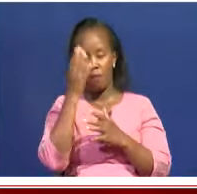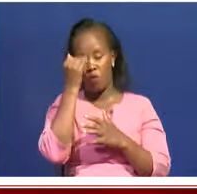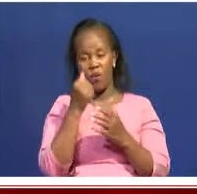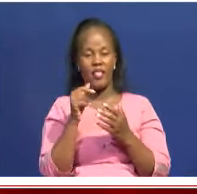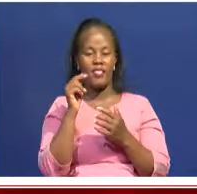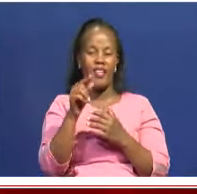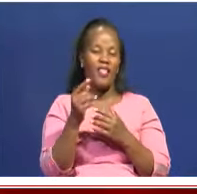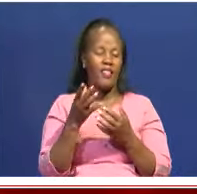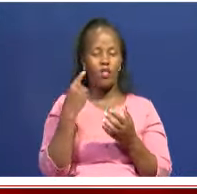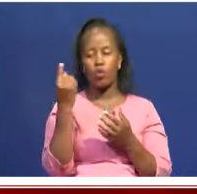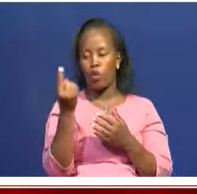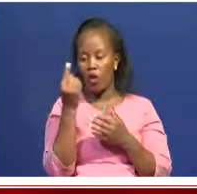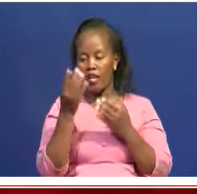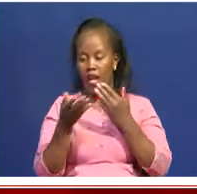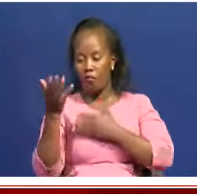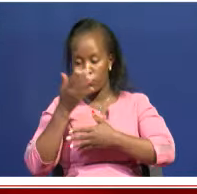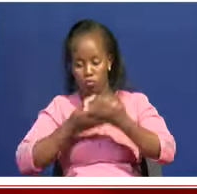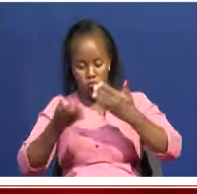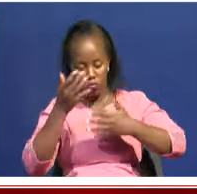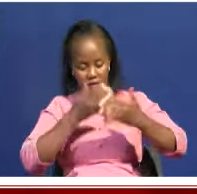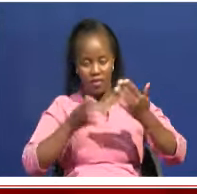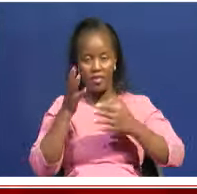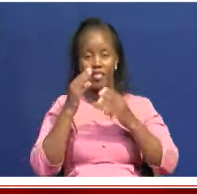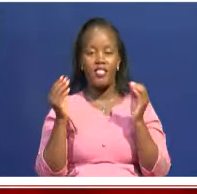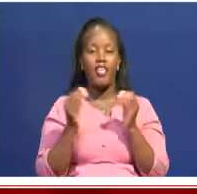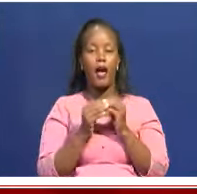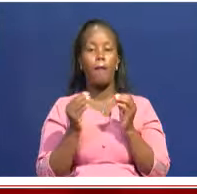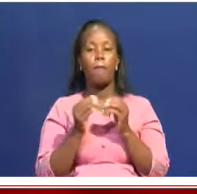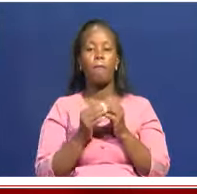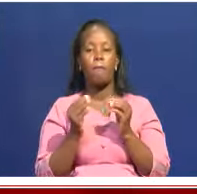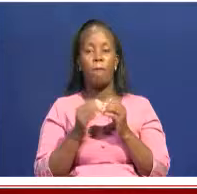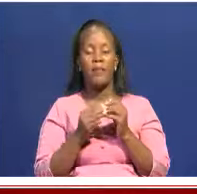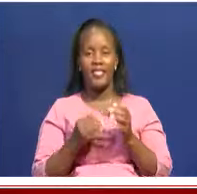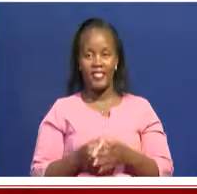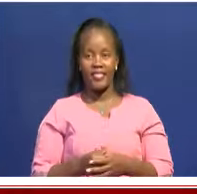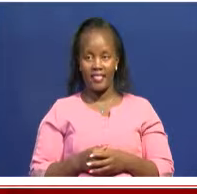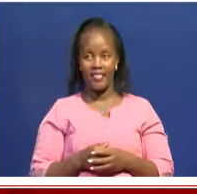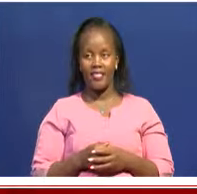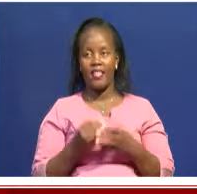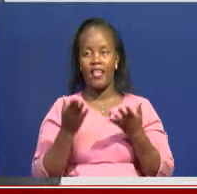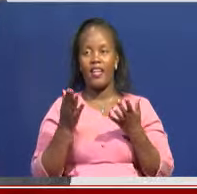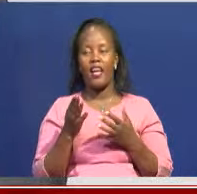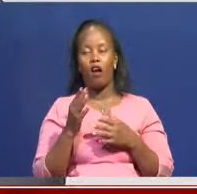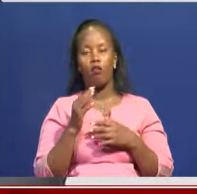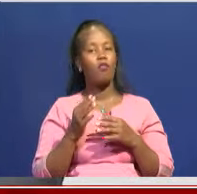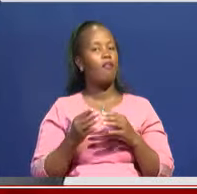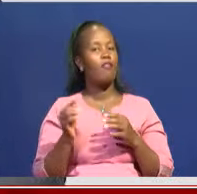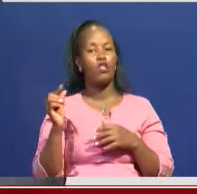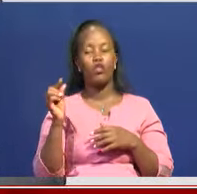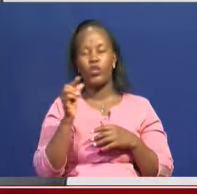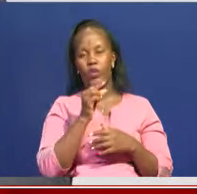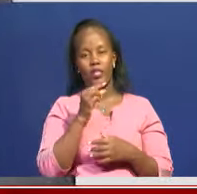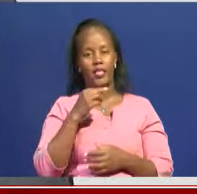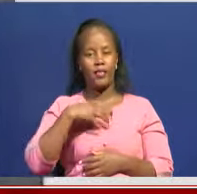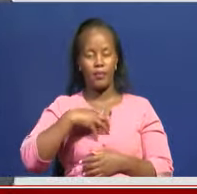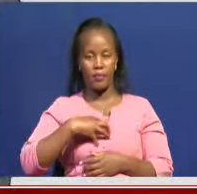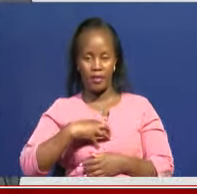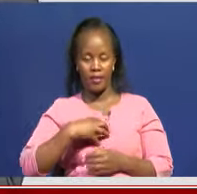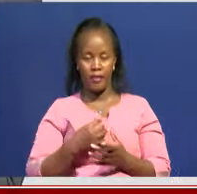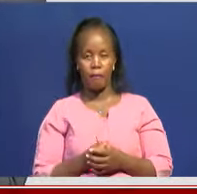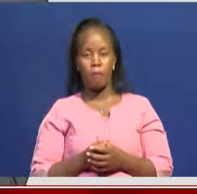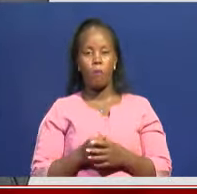in boardrooms. But you see, you cannot serve everything sitting in a boardroom. Yeah. All right. Let's take our breather. And then when we come back,